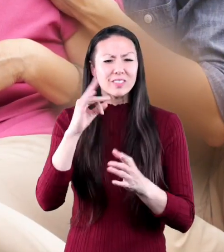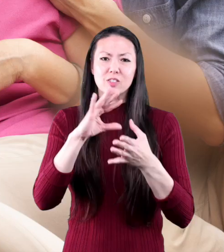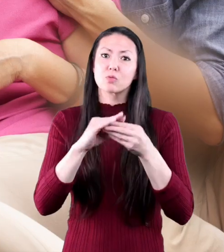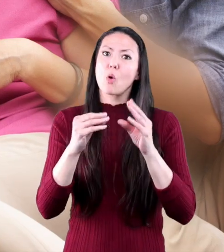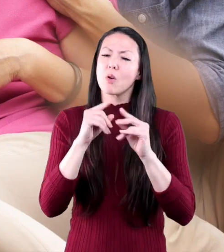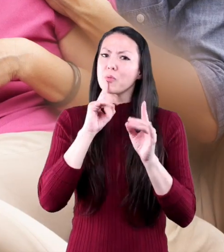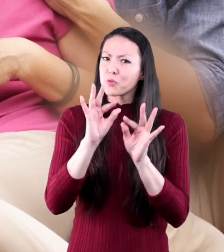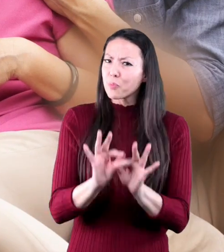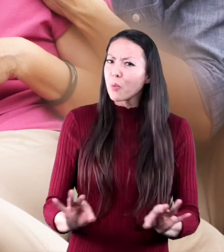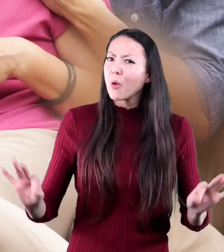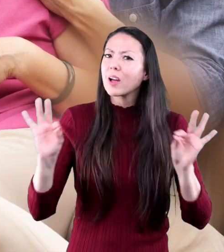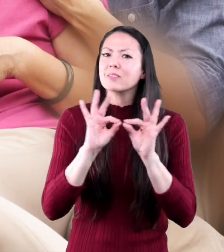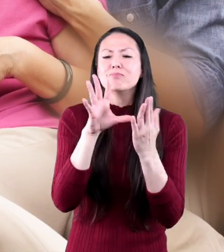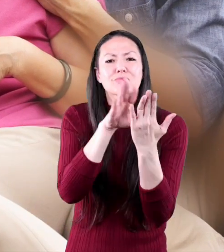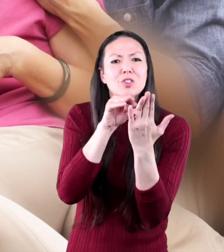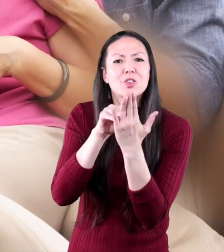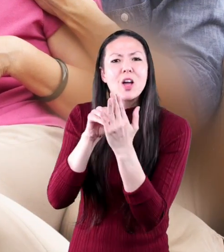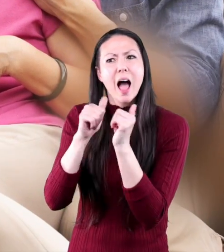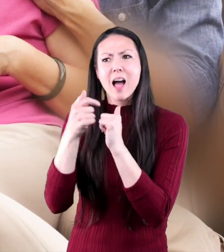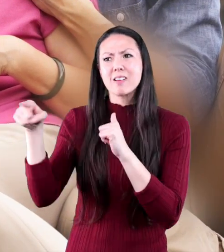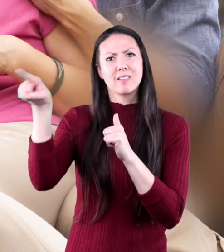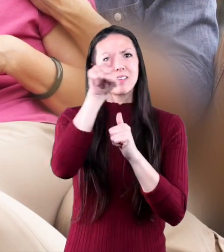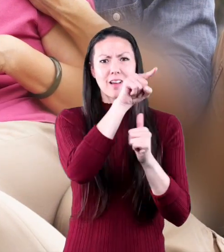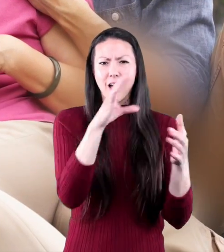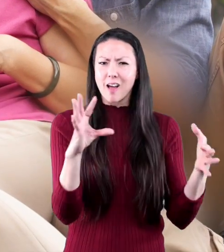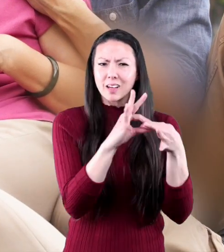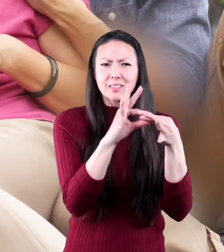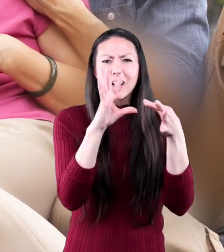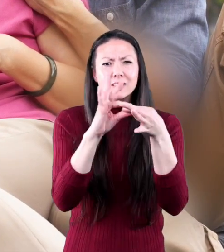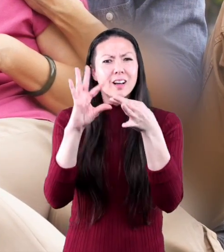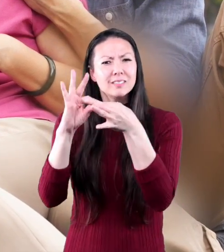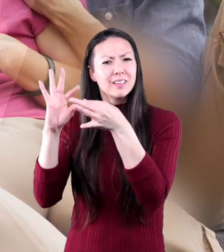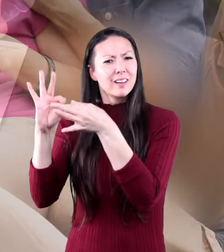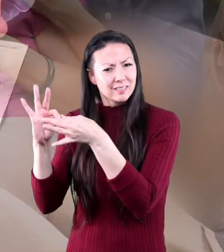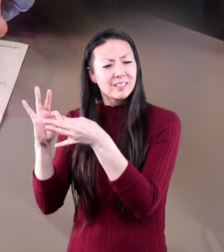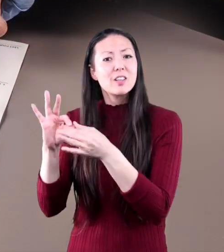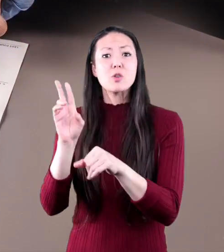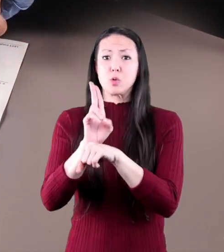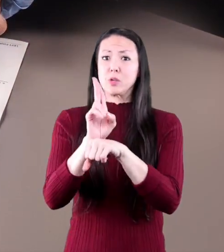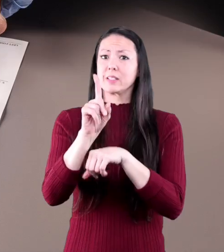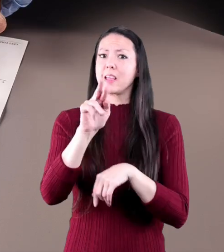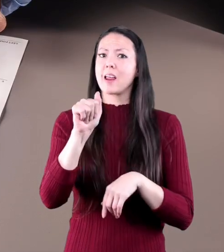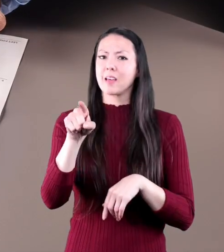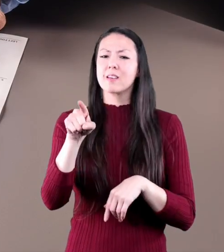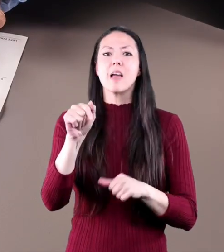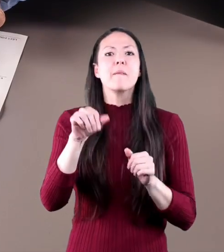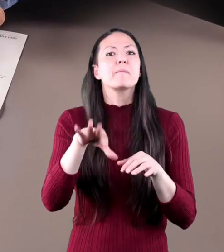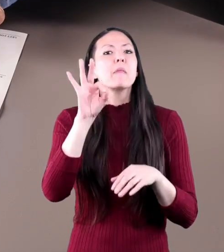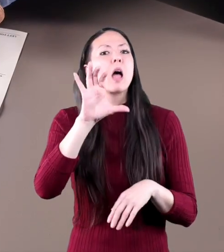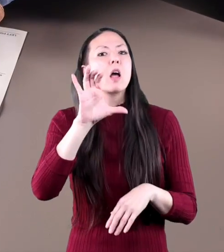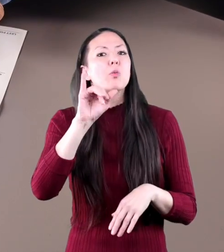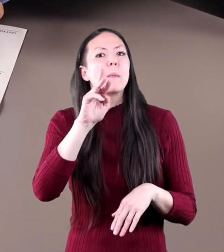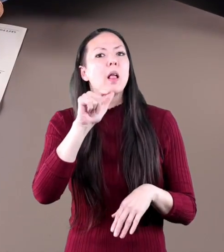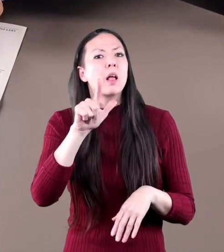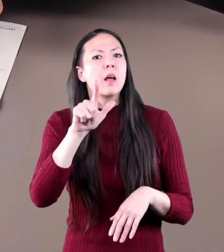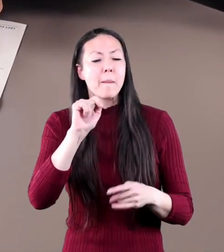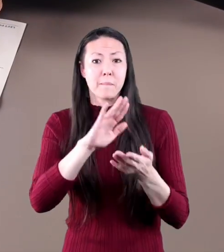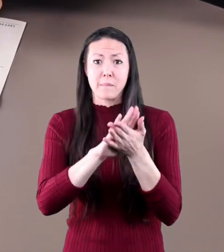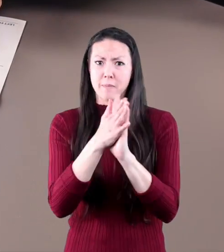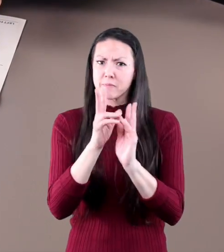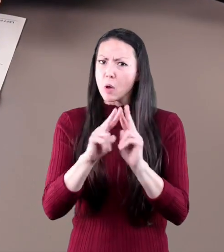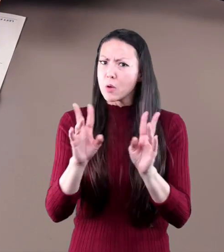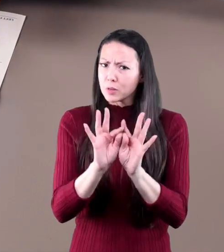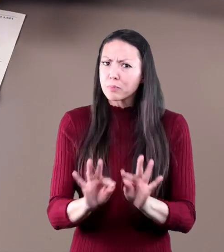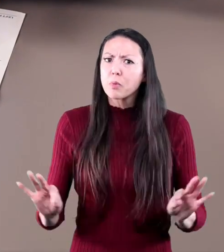story is important. And we can also learn how we are all connected. Using DNA material to find criminals has